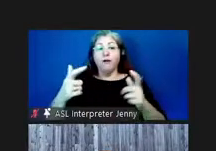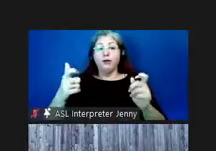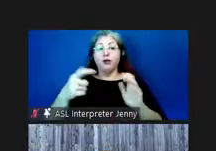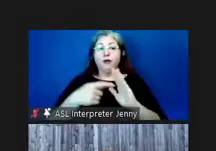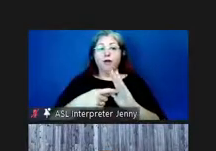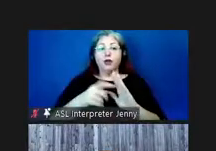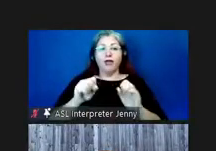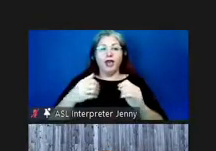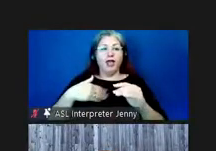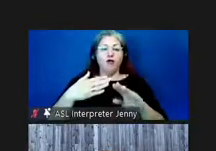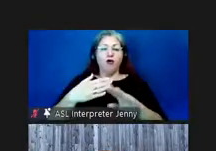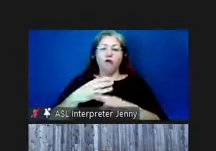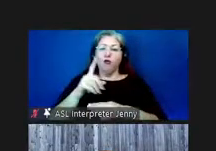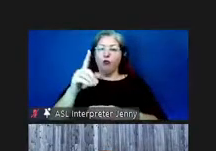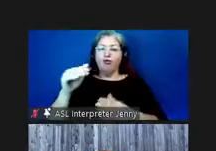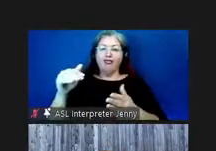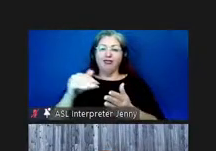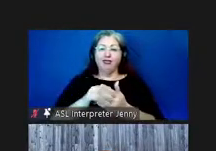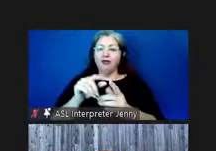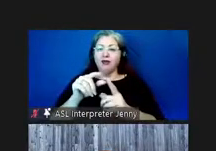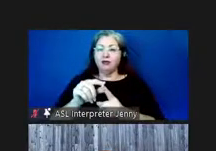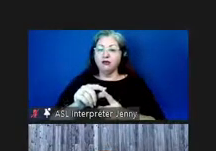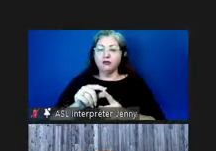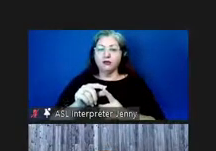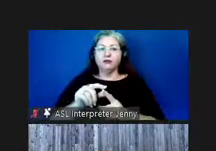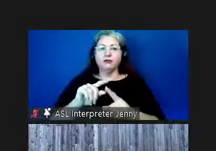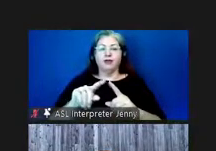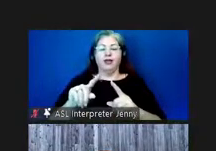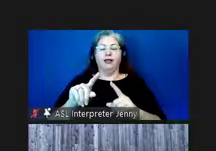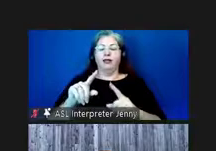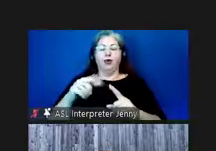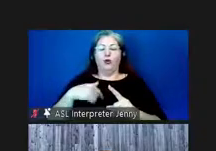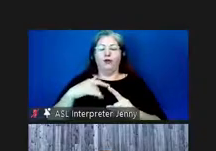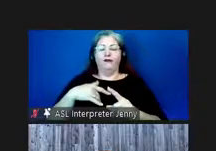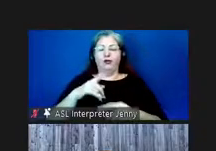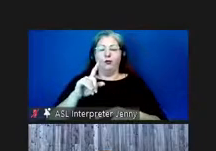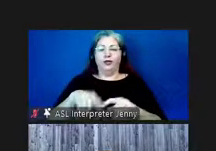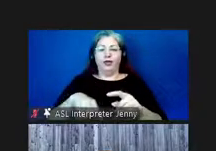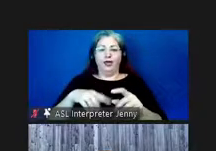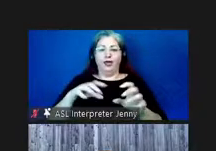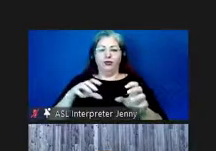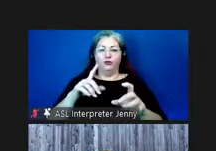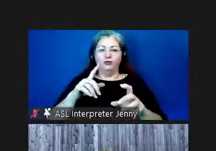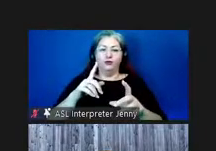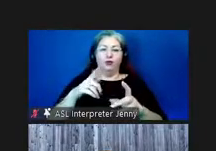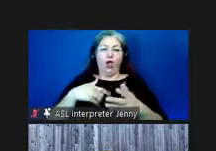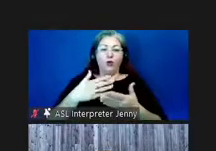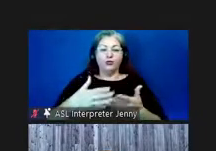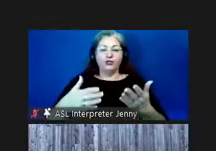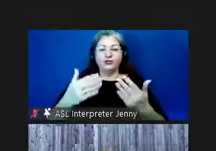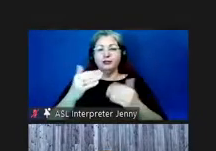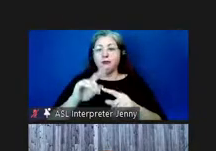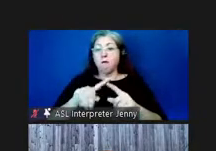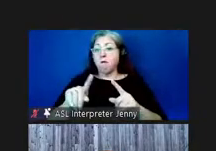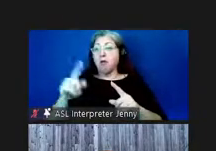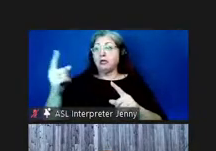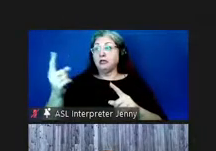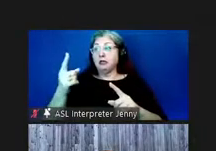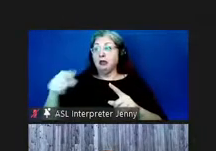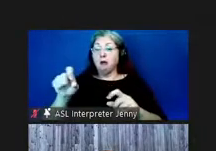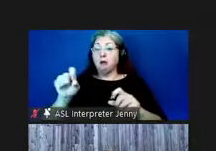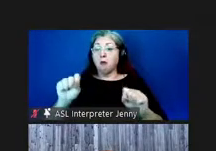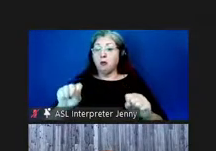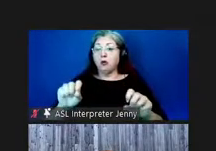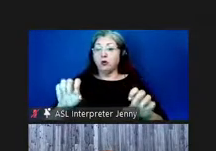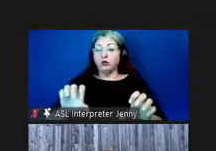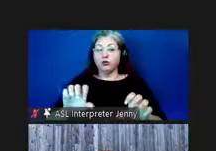you over a thousand words uh that was just untractable uh given our limited resources but someone could do that um